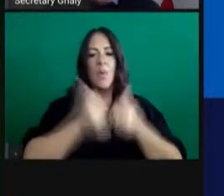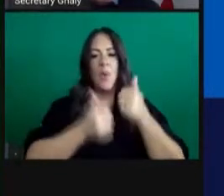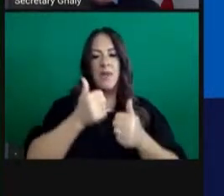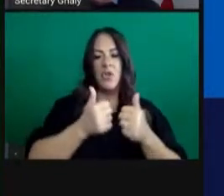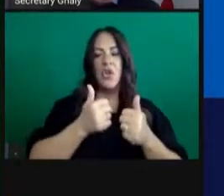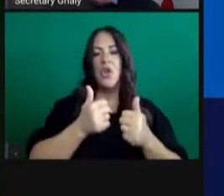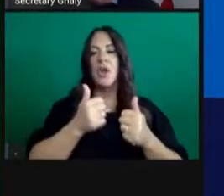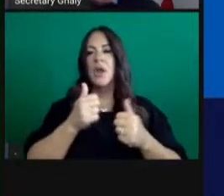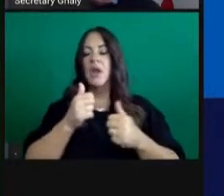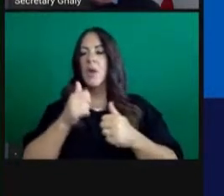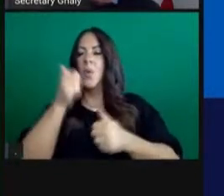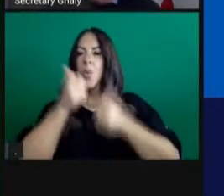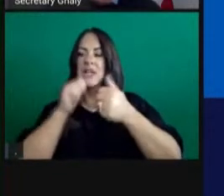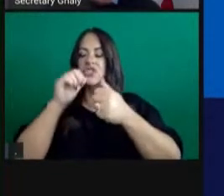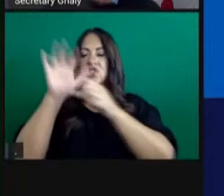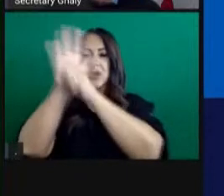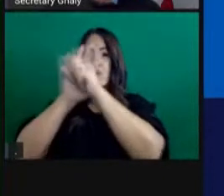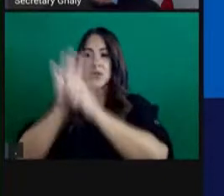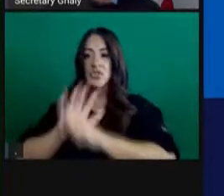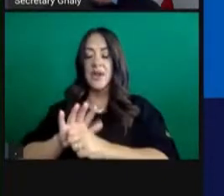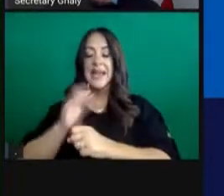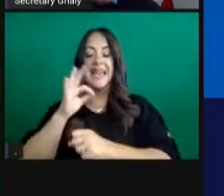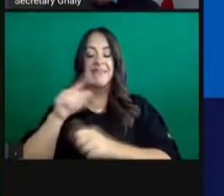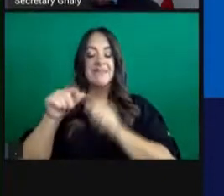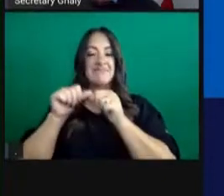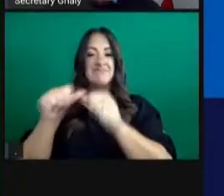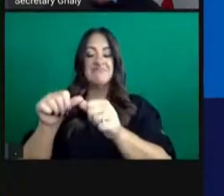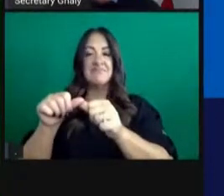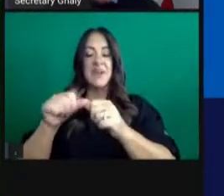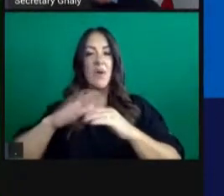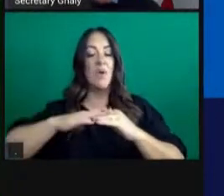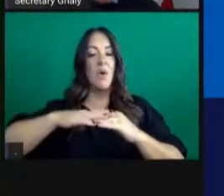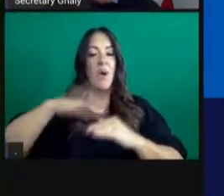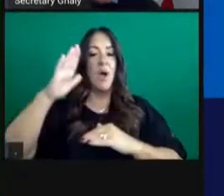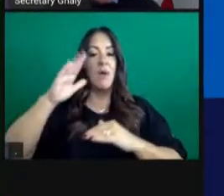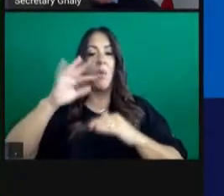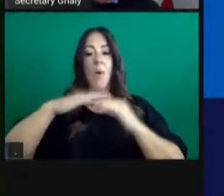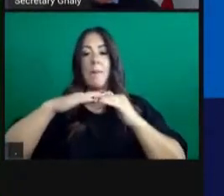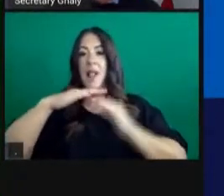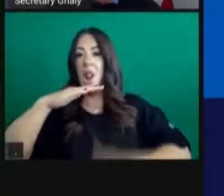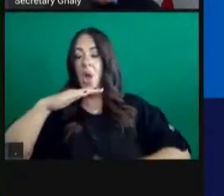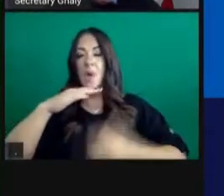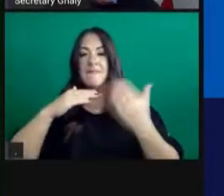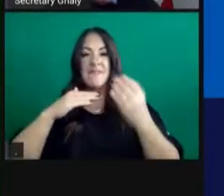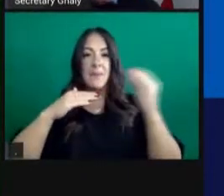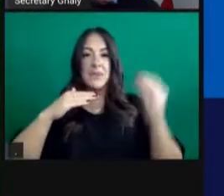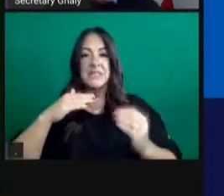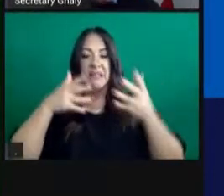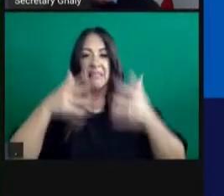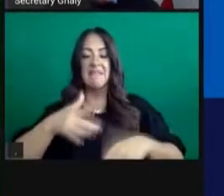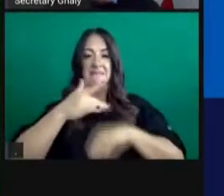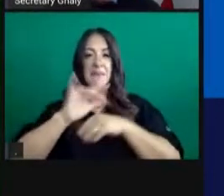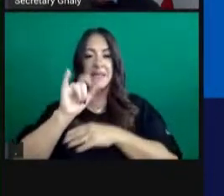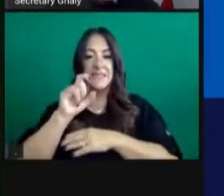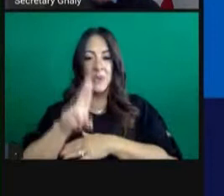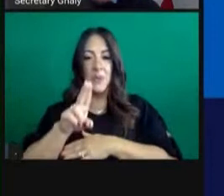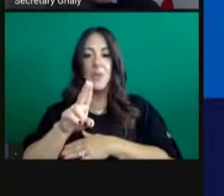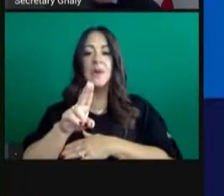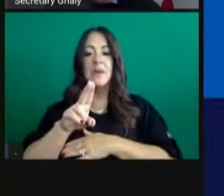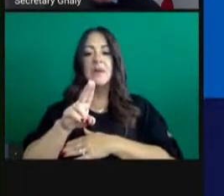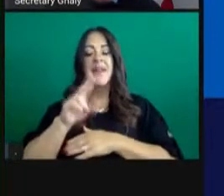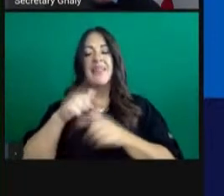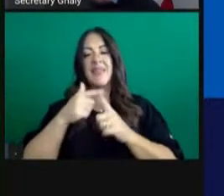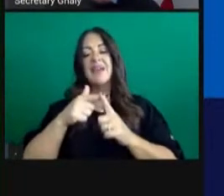Southern California, the order remains in San Joaquin Valley. It is not to say that it is there again for at least another three weeks.